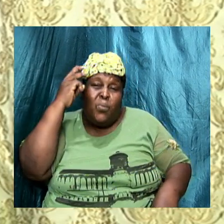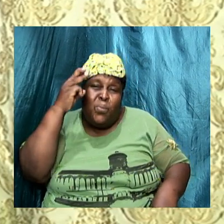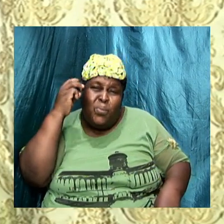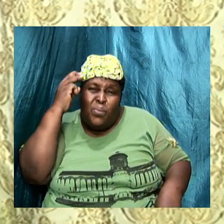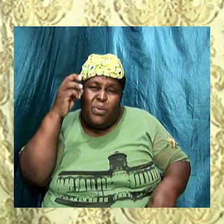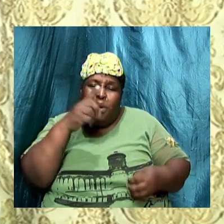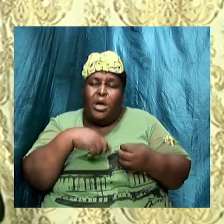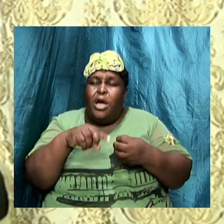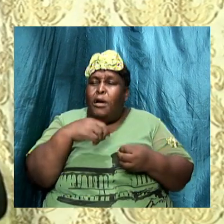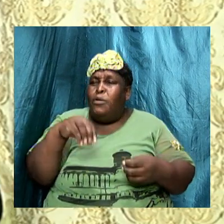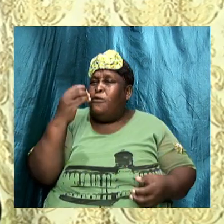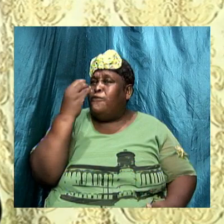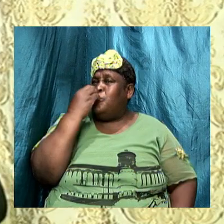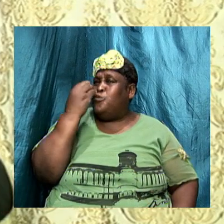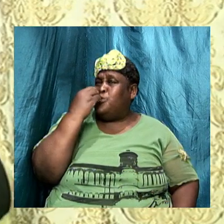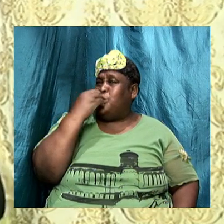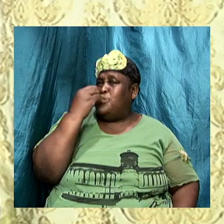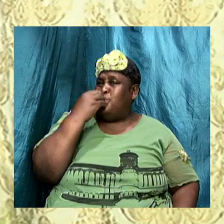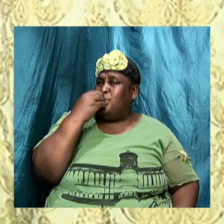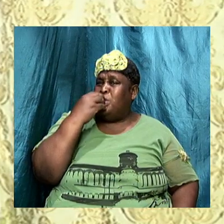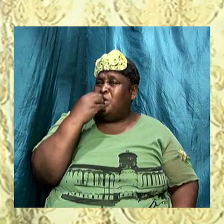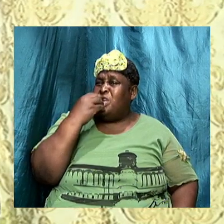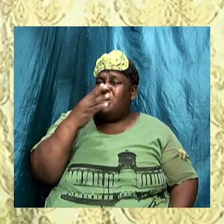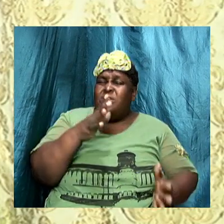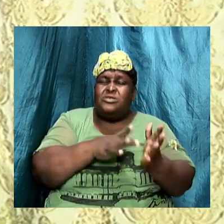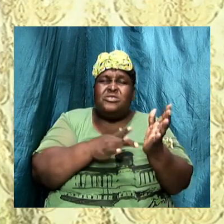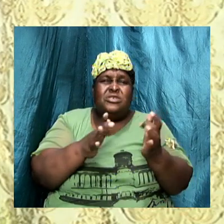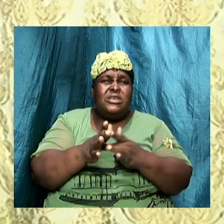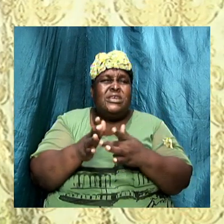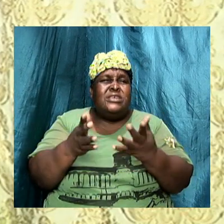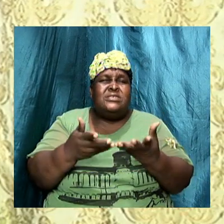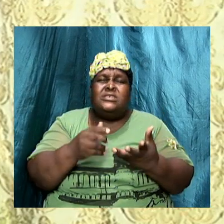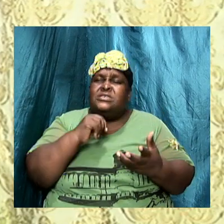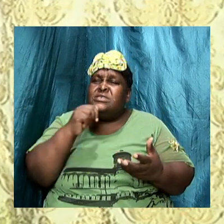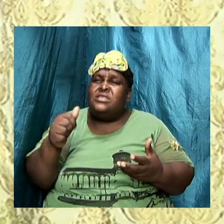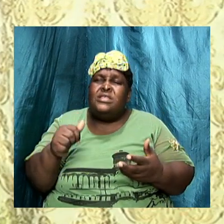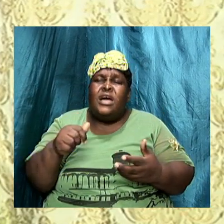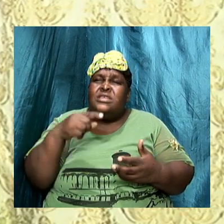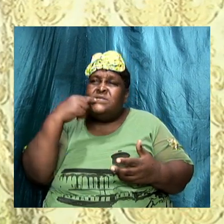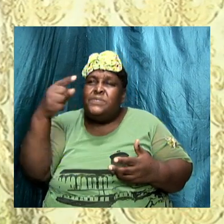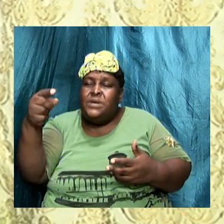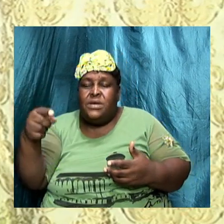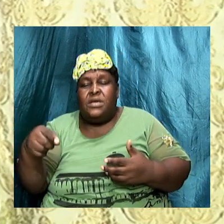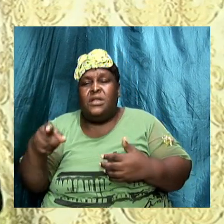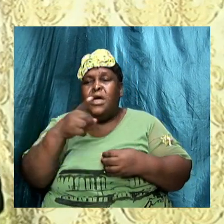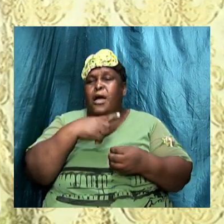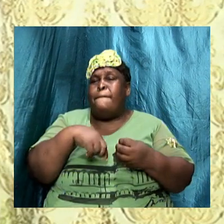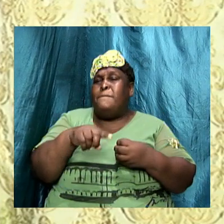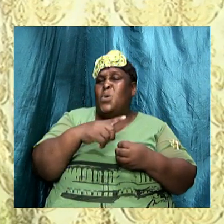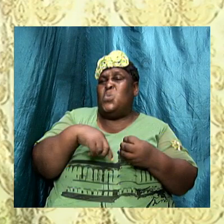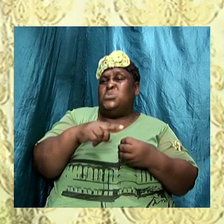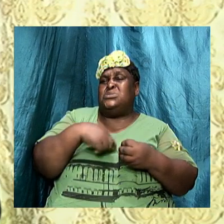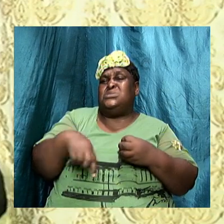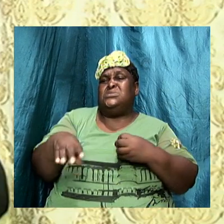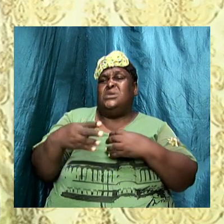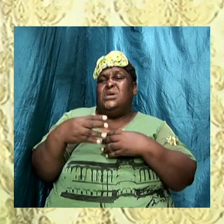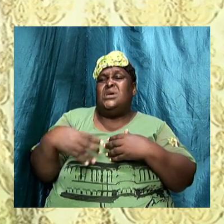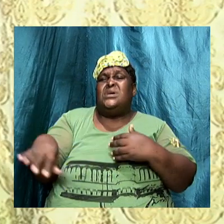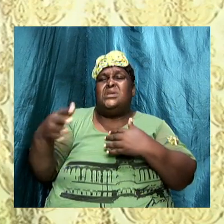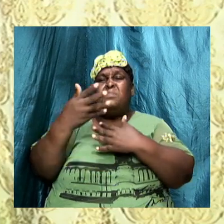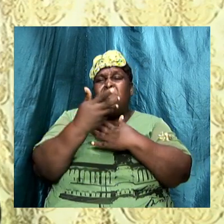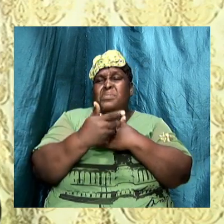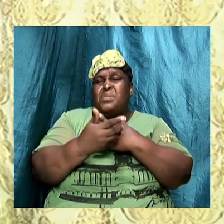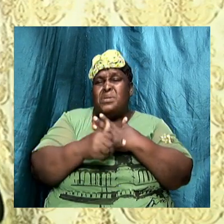Jesus was not speaking about the physical living he was however speaking about the